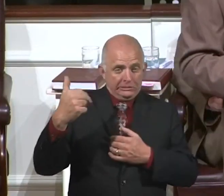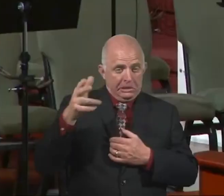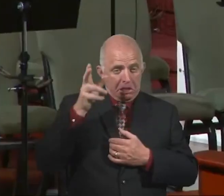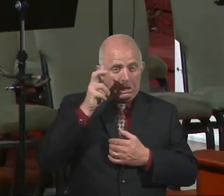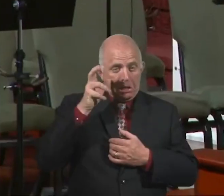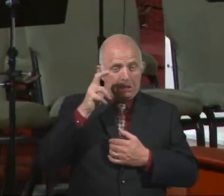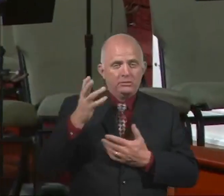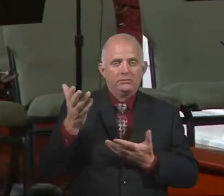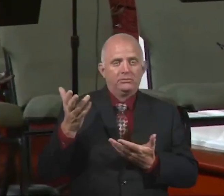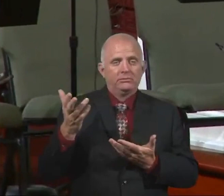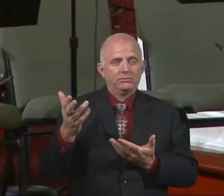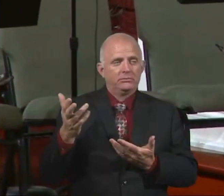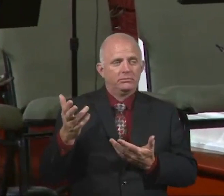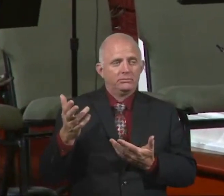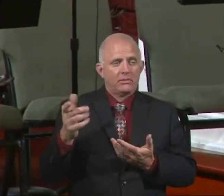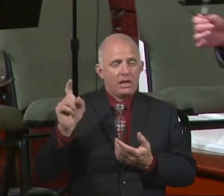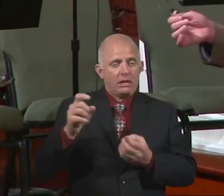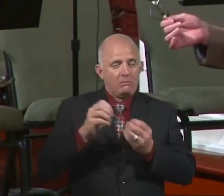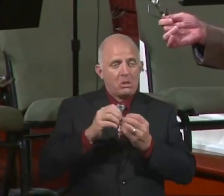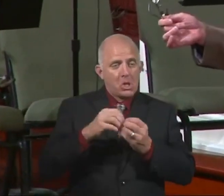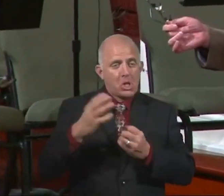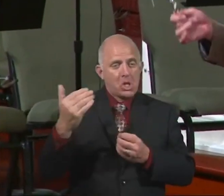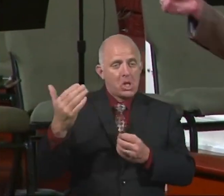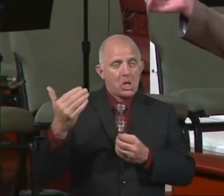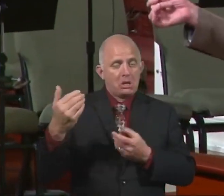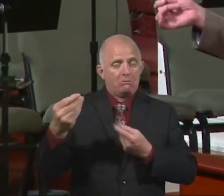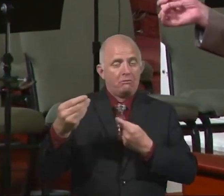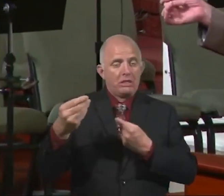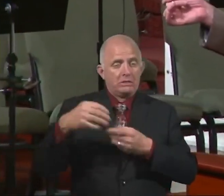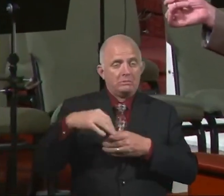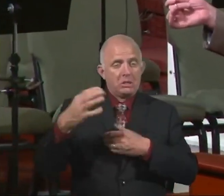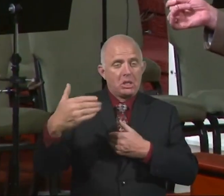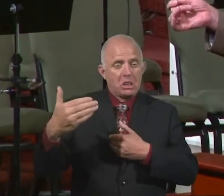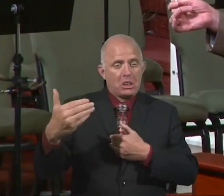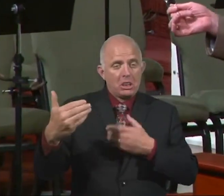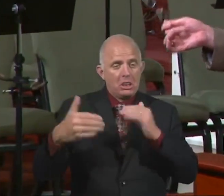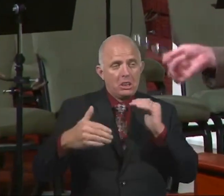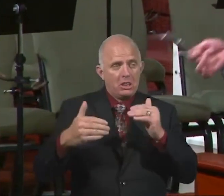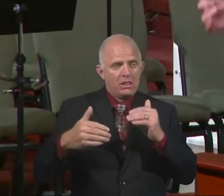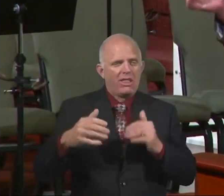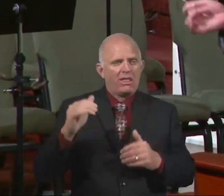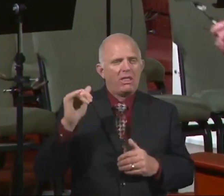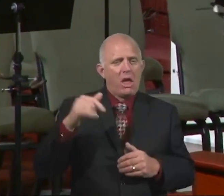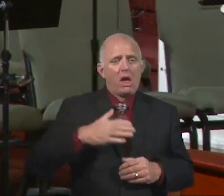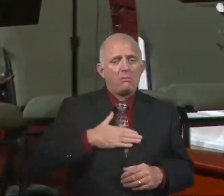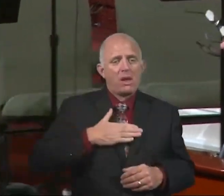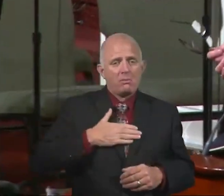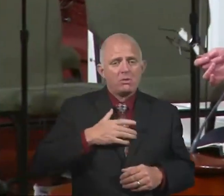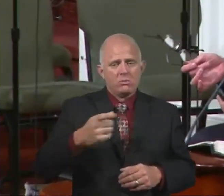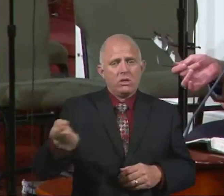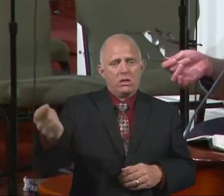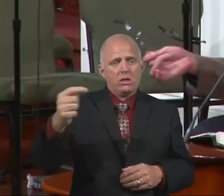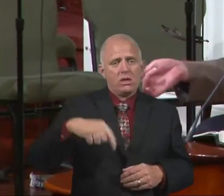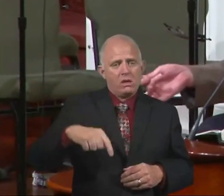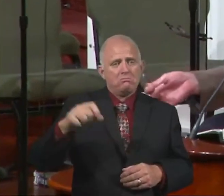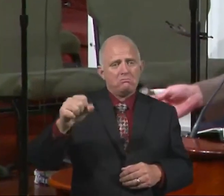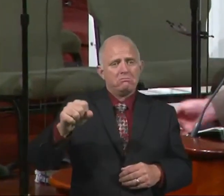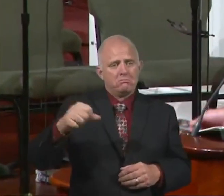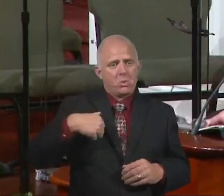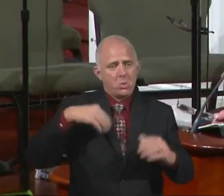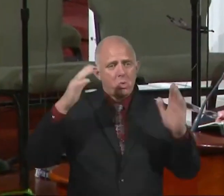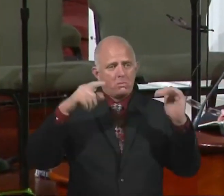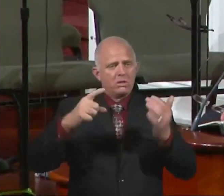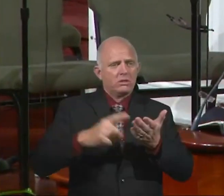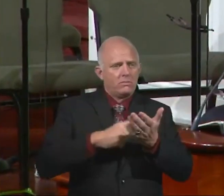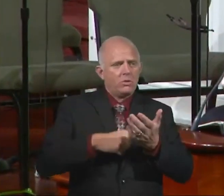I want to get fed. You don't need to. I'm glad you come. And I hope we can stimulate something occasionally and teach something